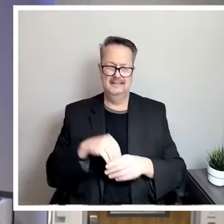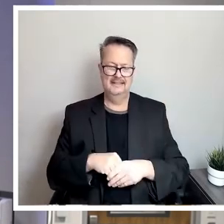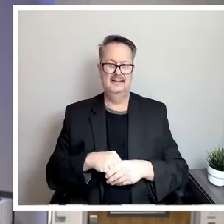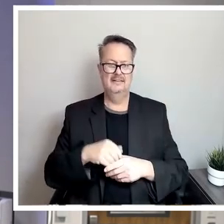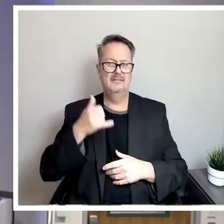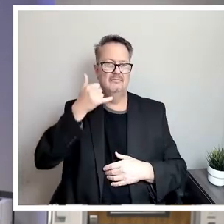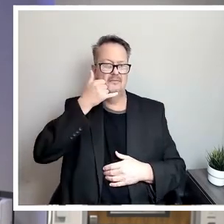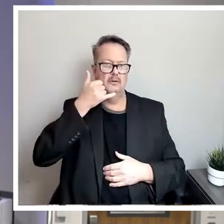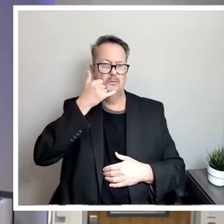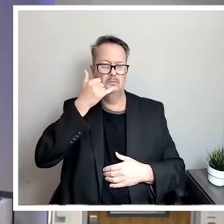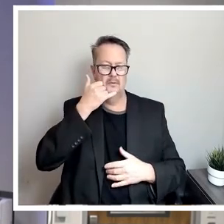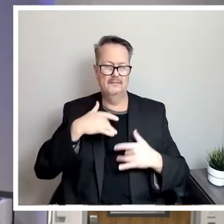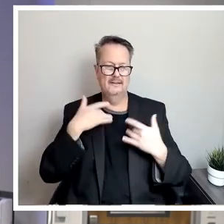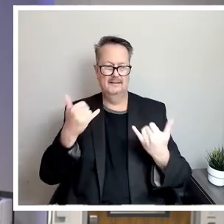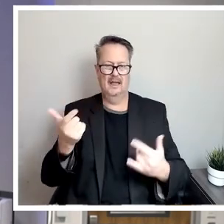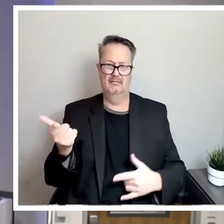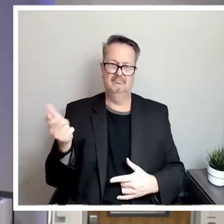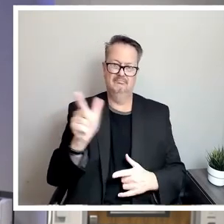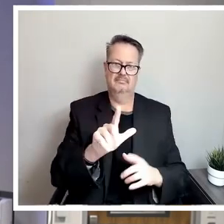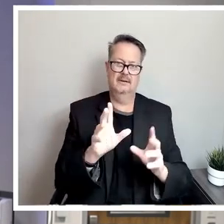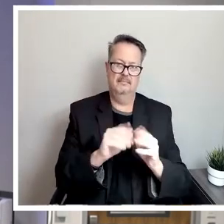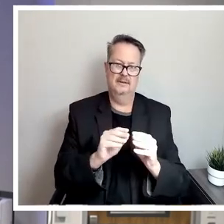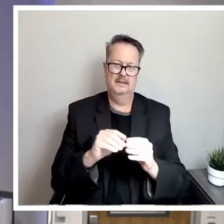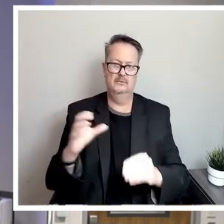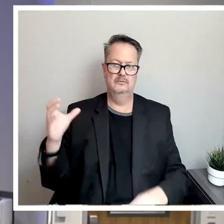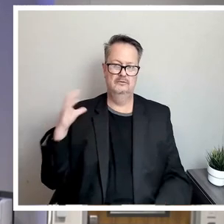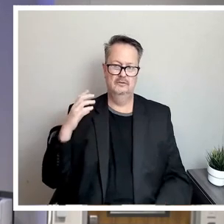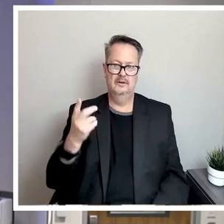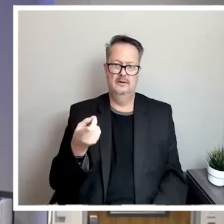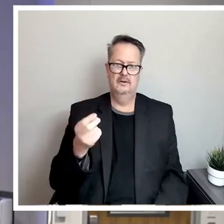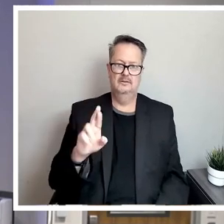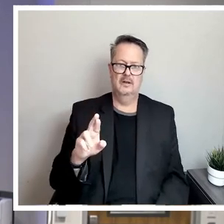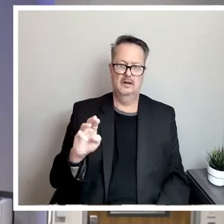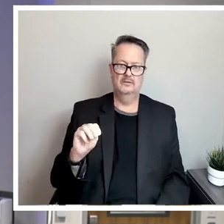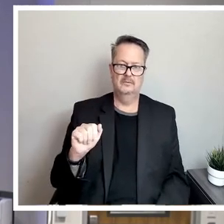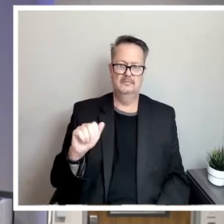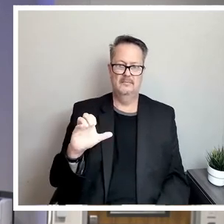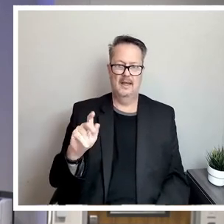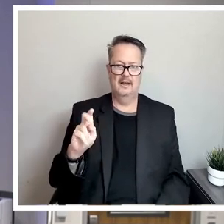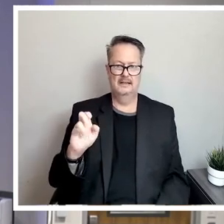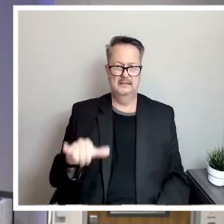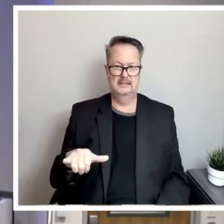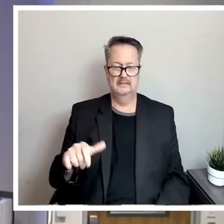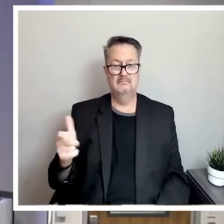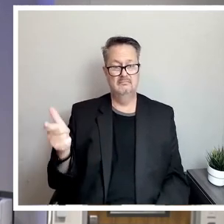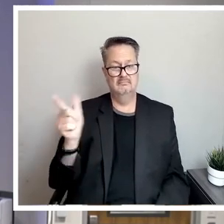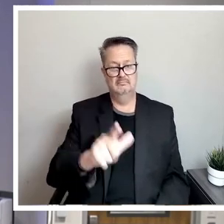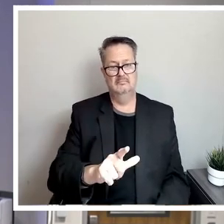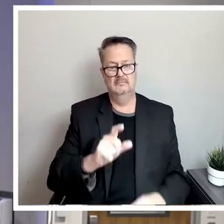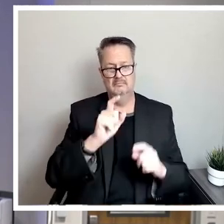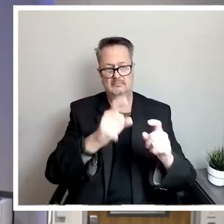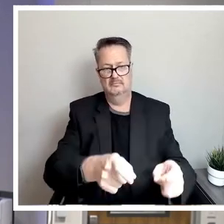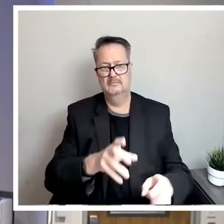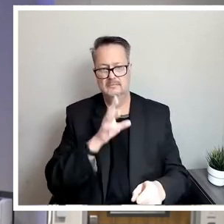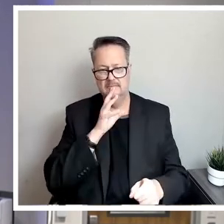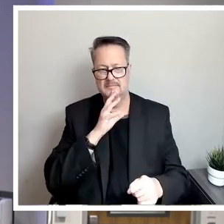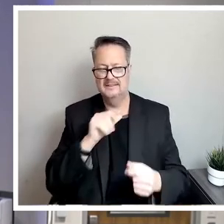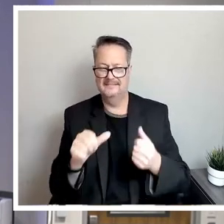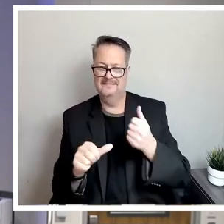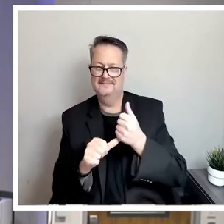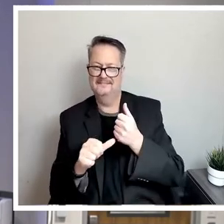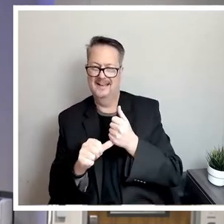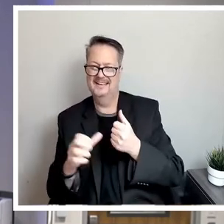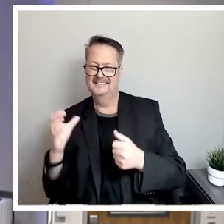I'd like to now turn the meeting back over to Chair Dr. Mackey. Dr. Mackey, you have the floor. Actually, it's vice chair. That's okay.